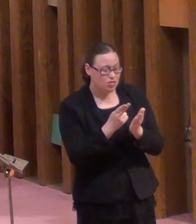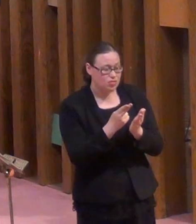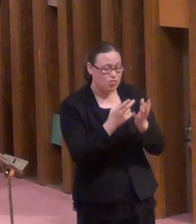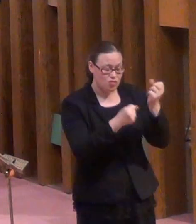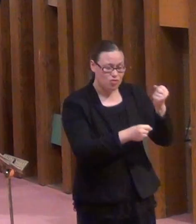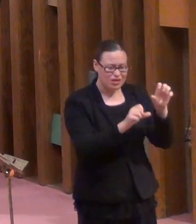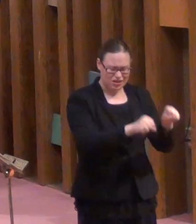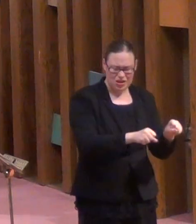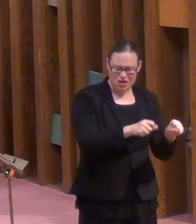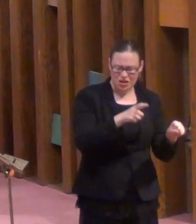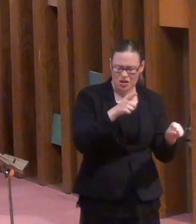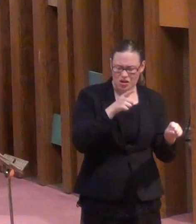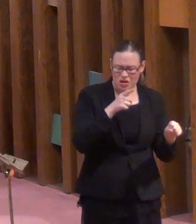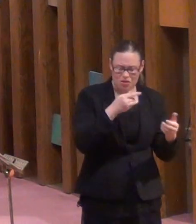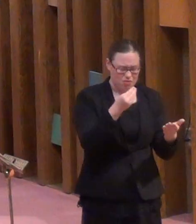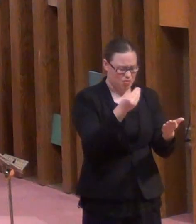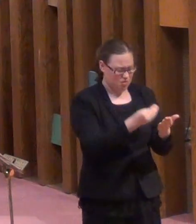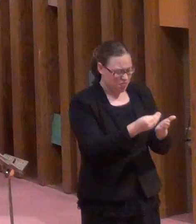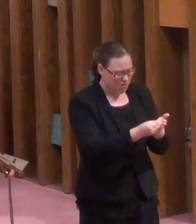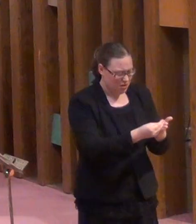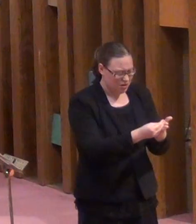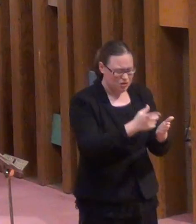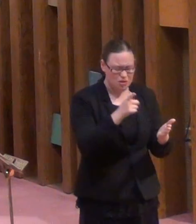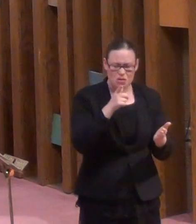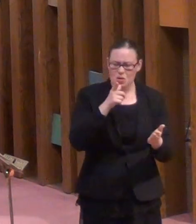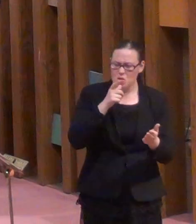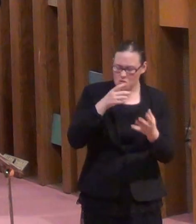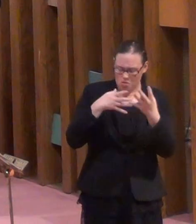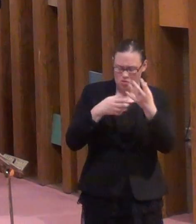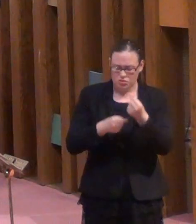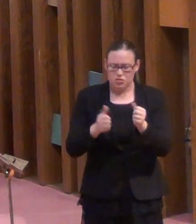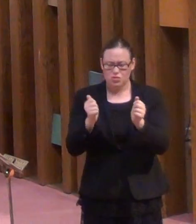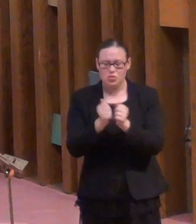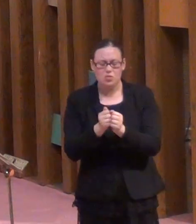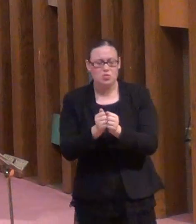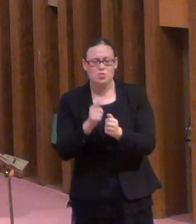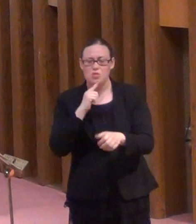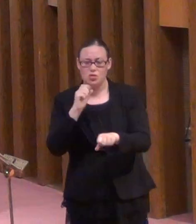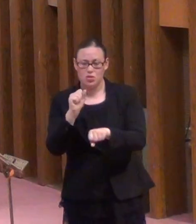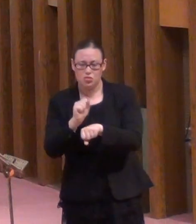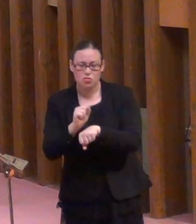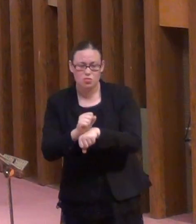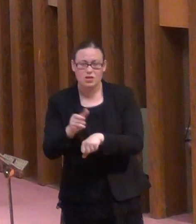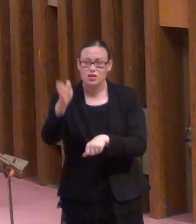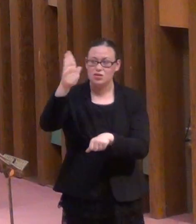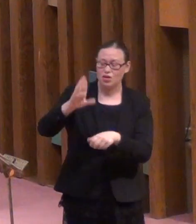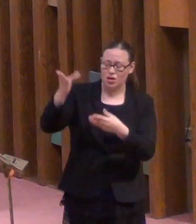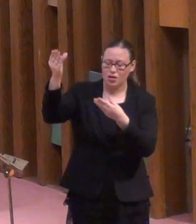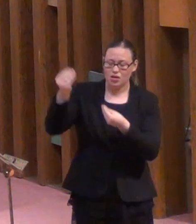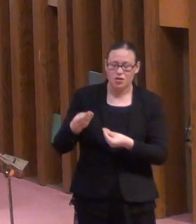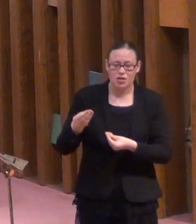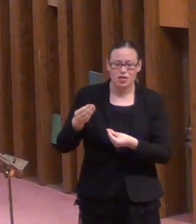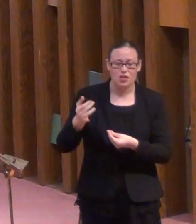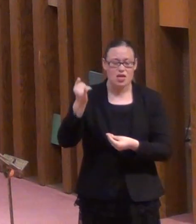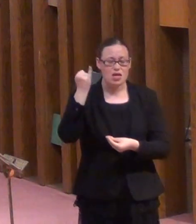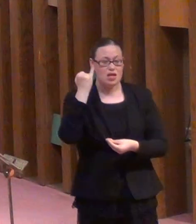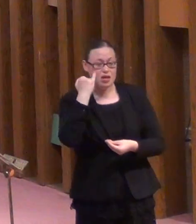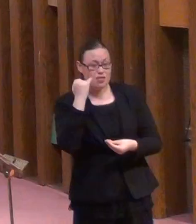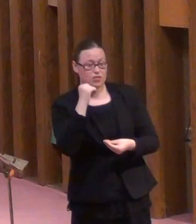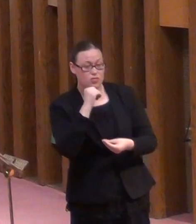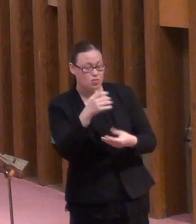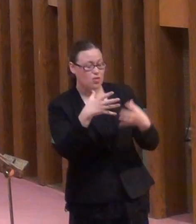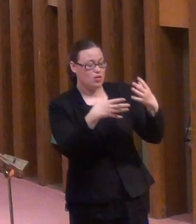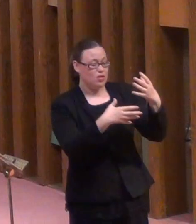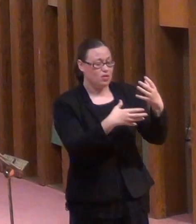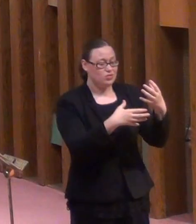who will trust you with true riches? And if you have not been trustworthy with someone else's